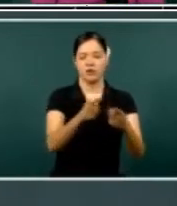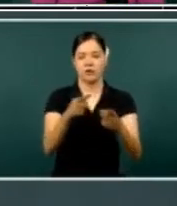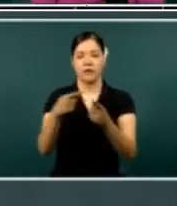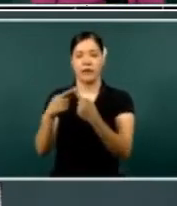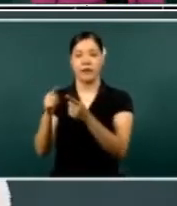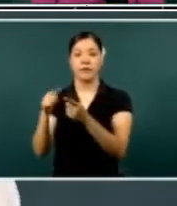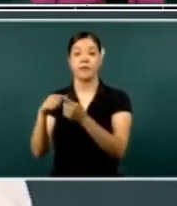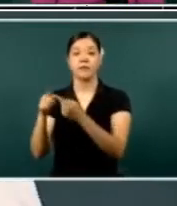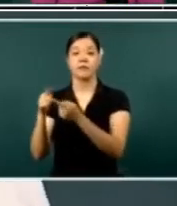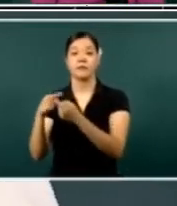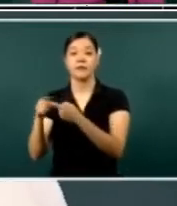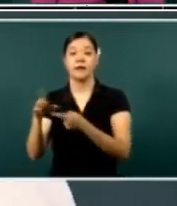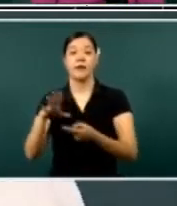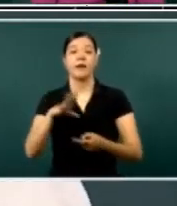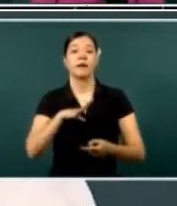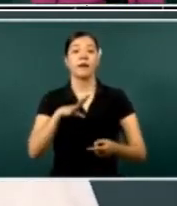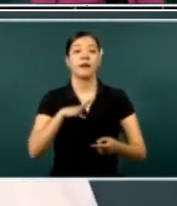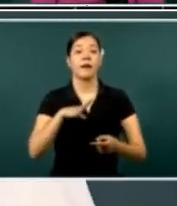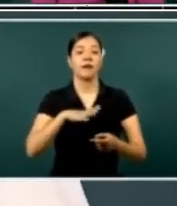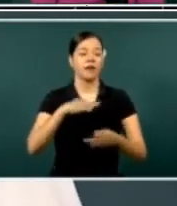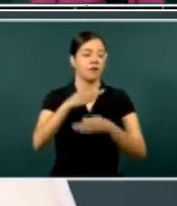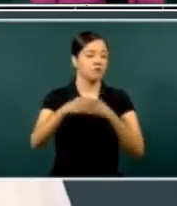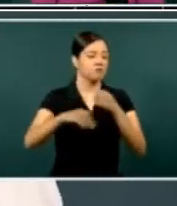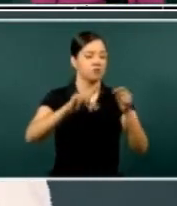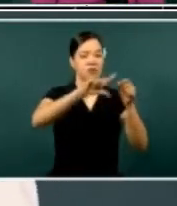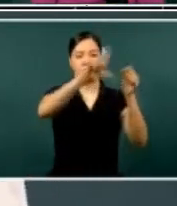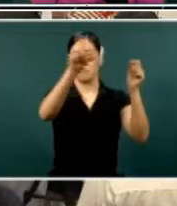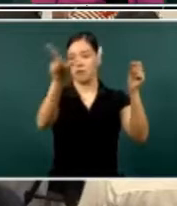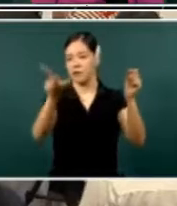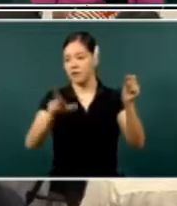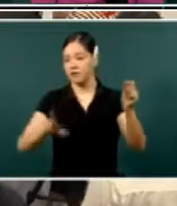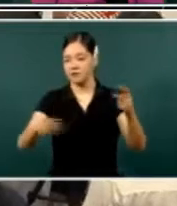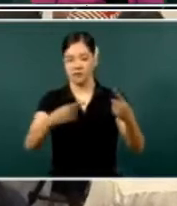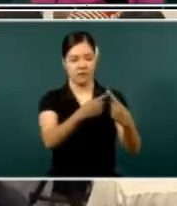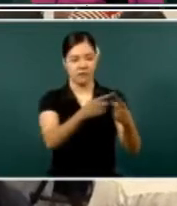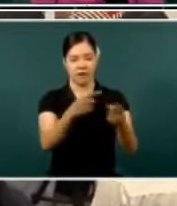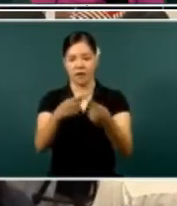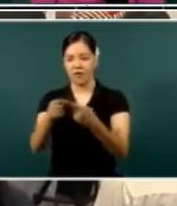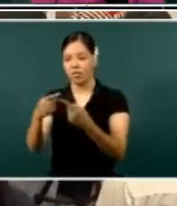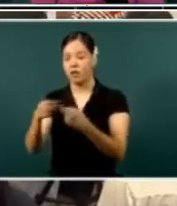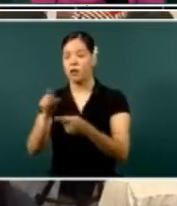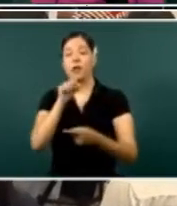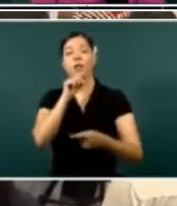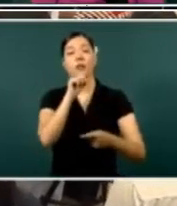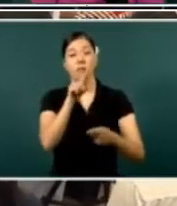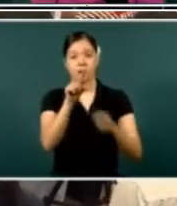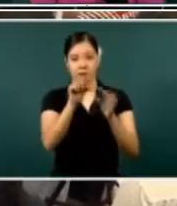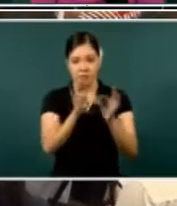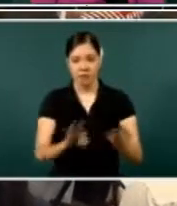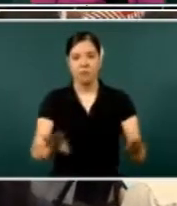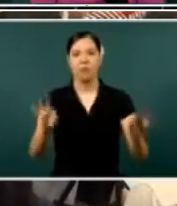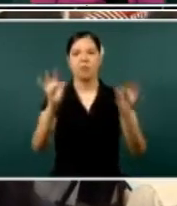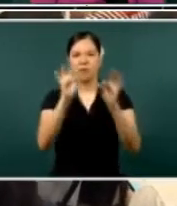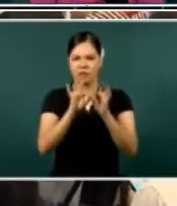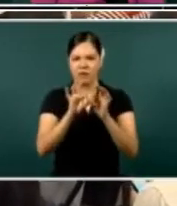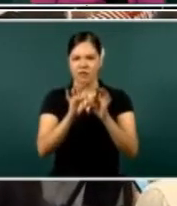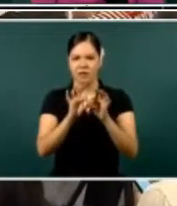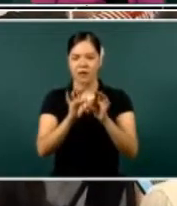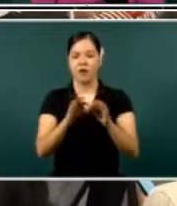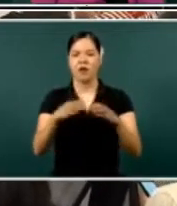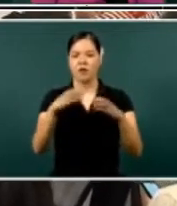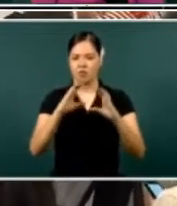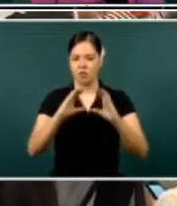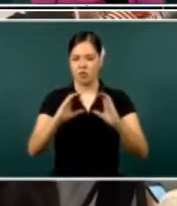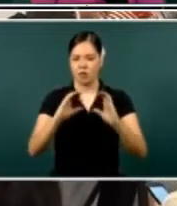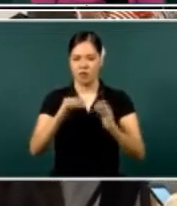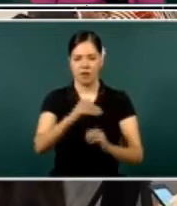that of these people have in diverse areas of the country that we need to protect in a very